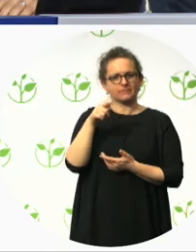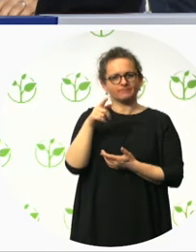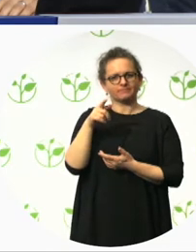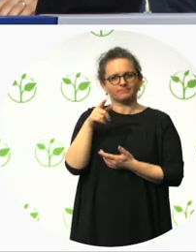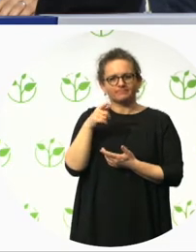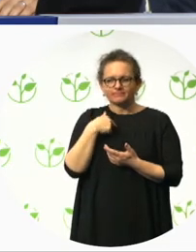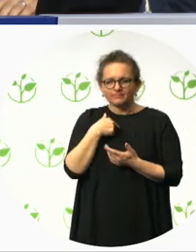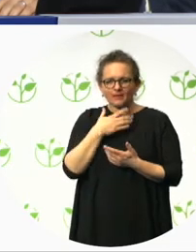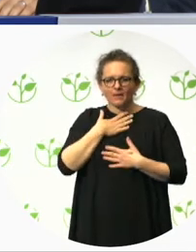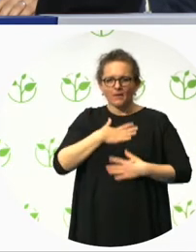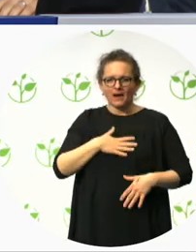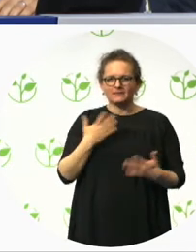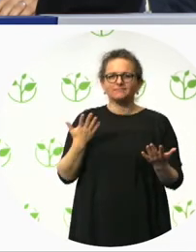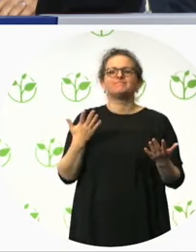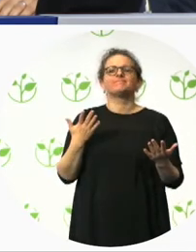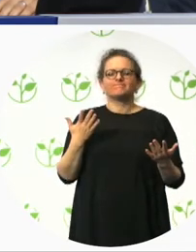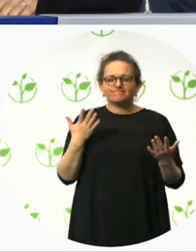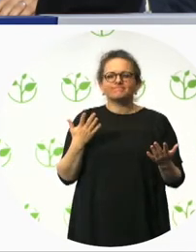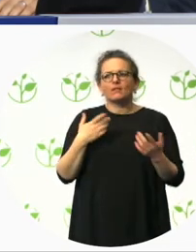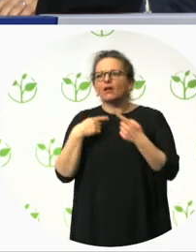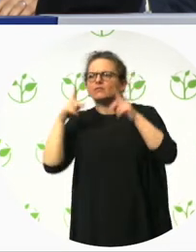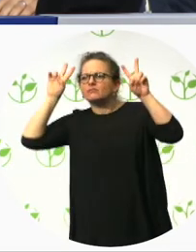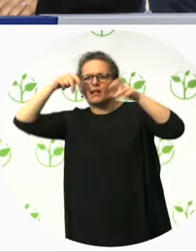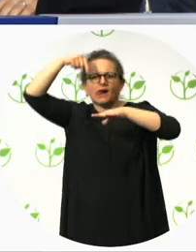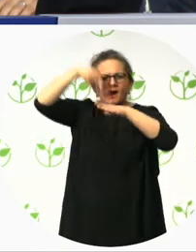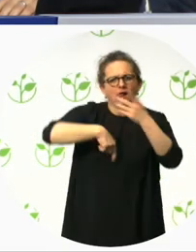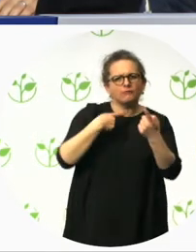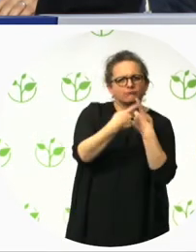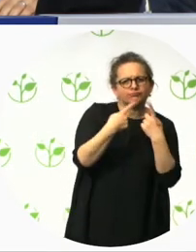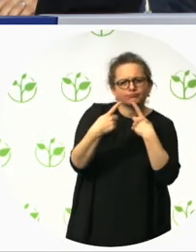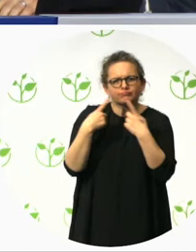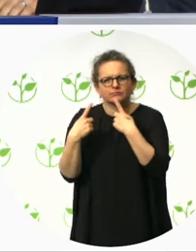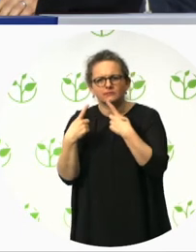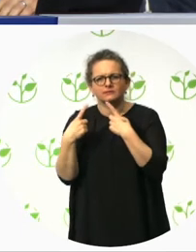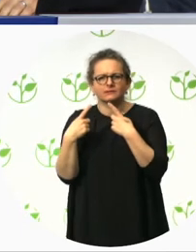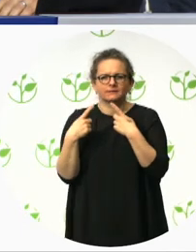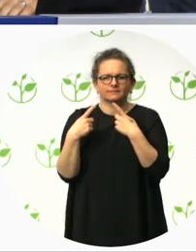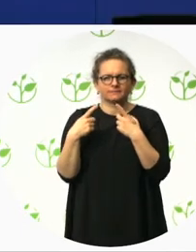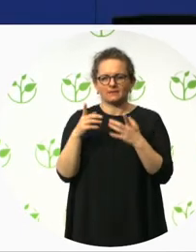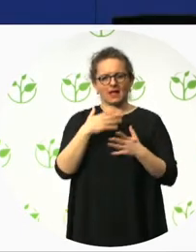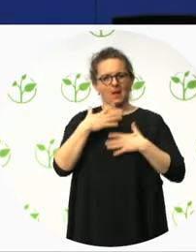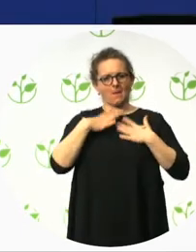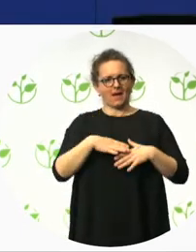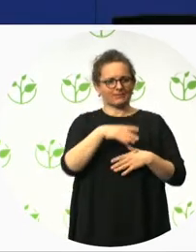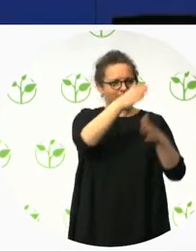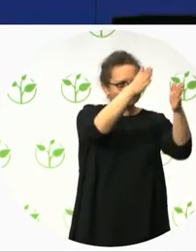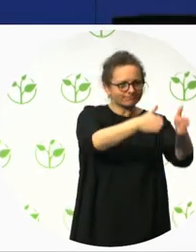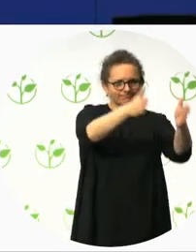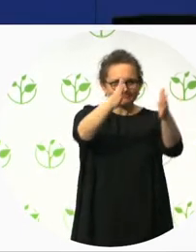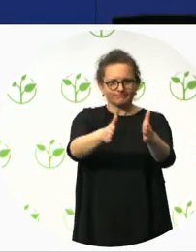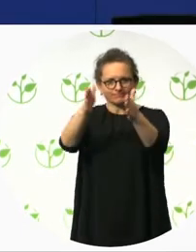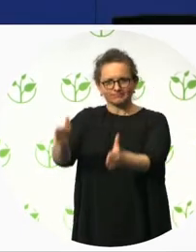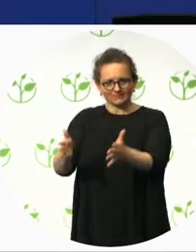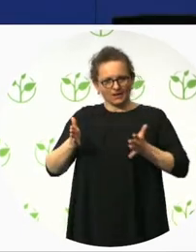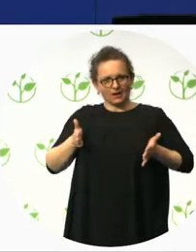for Queen Elizabeth Olympic Park, which was the home of the Olympic and the Paralympic Games back in 2012. Um,